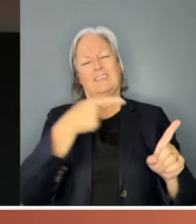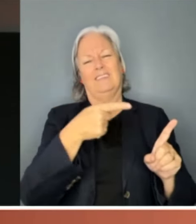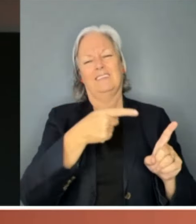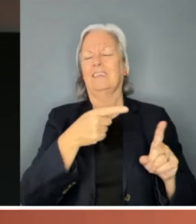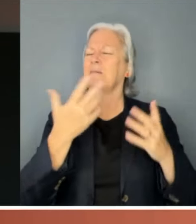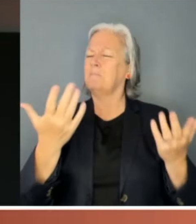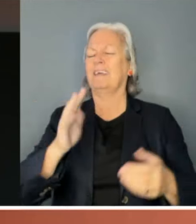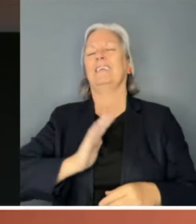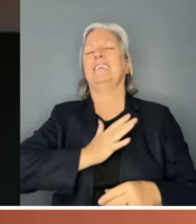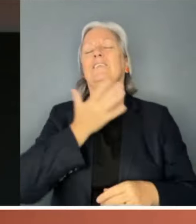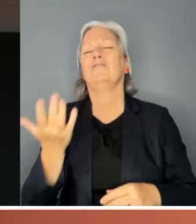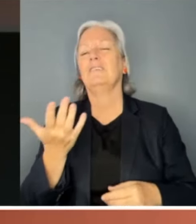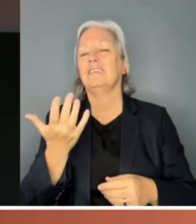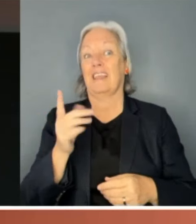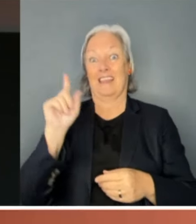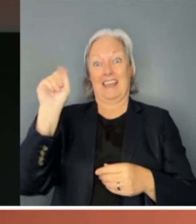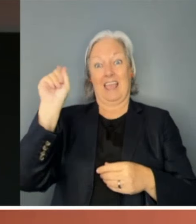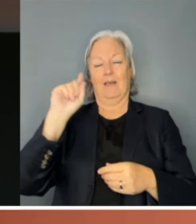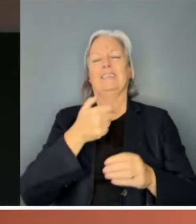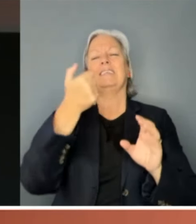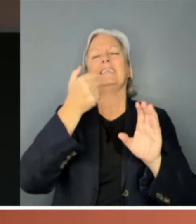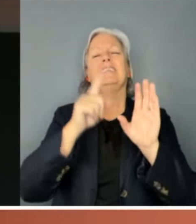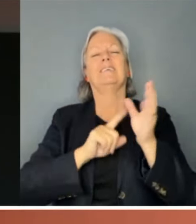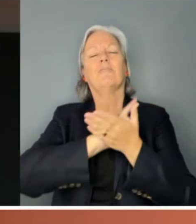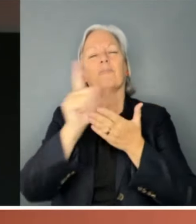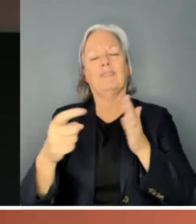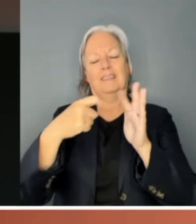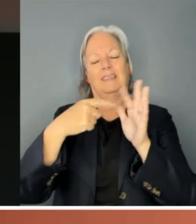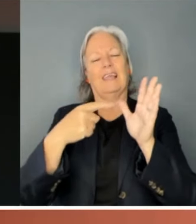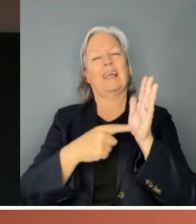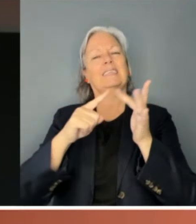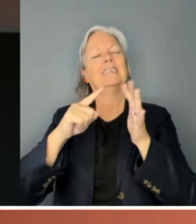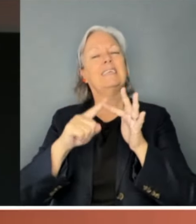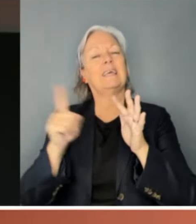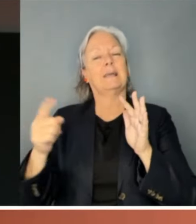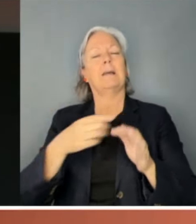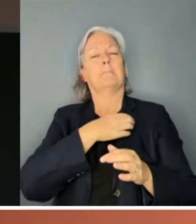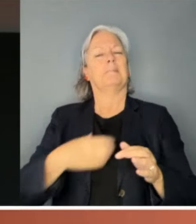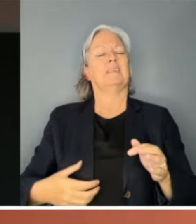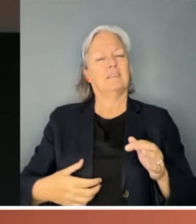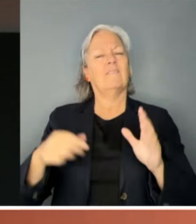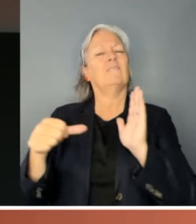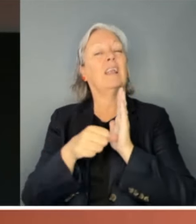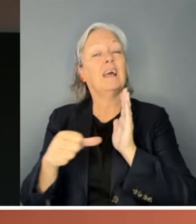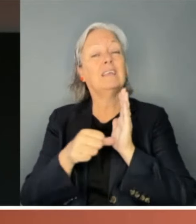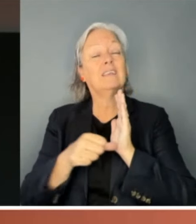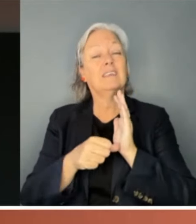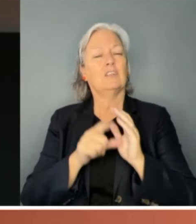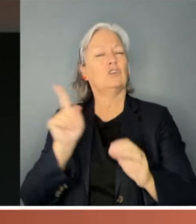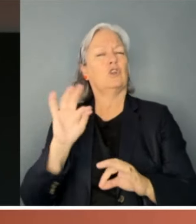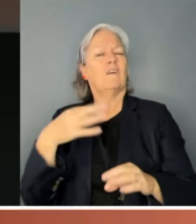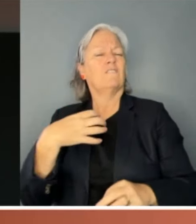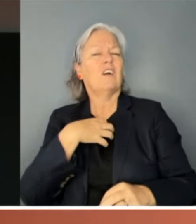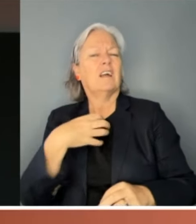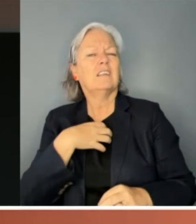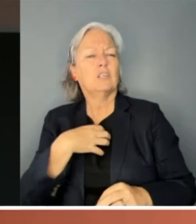now that 16 years later, Katie Gallagher is the Minister for Finance. And you know what? She's not afraid to pour anyone